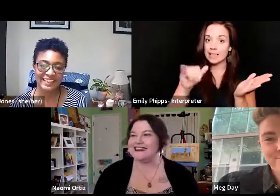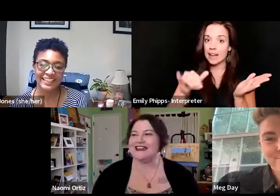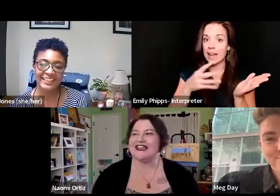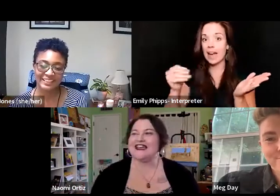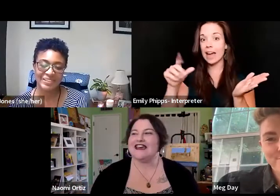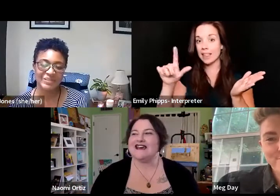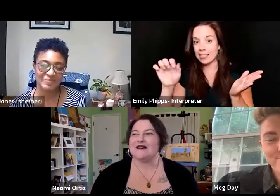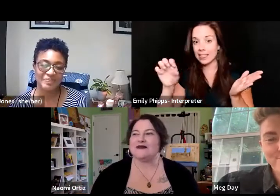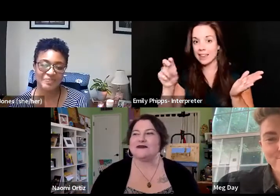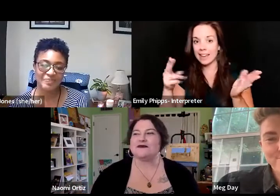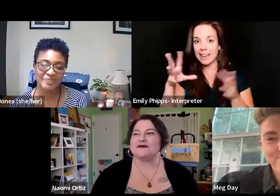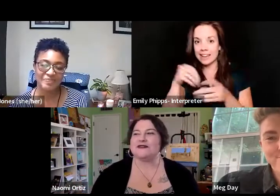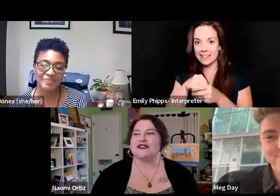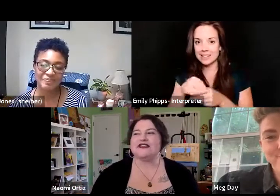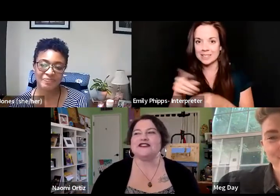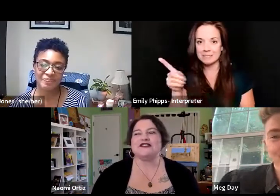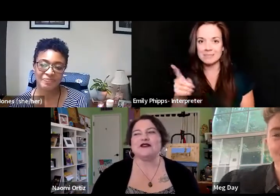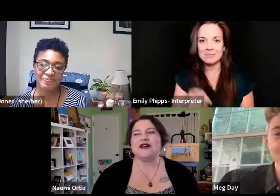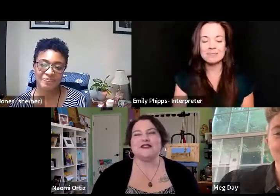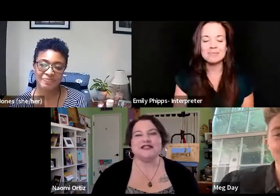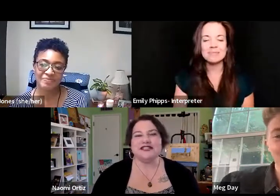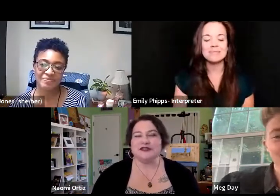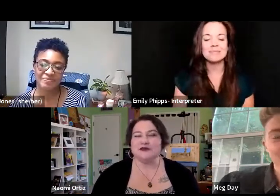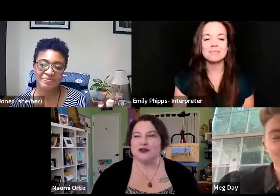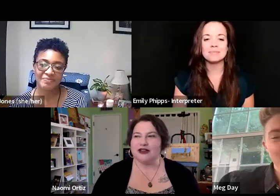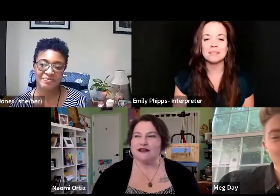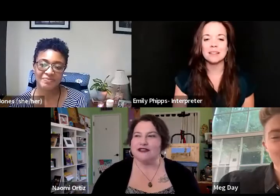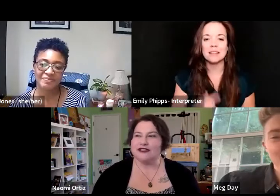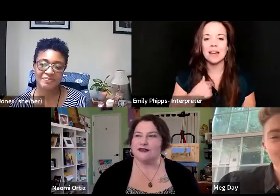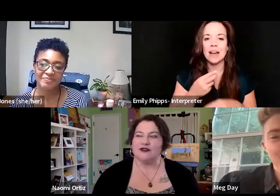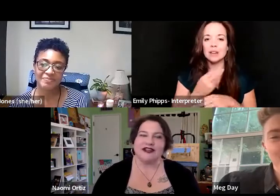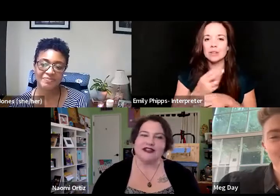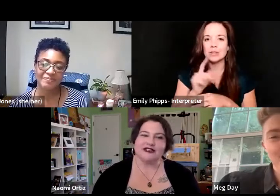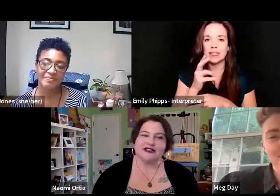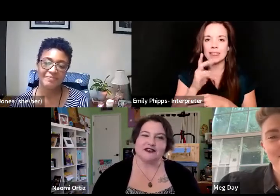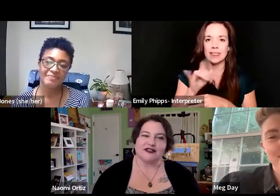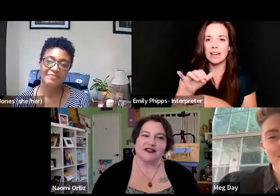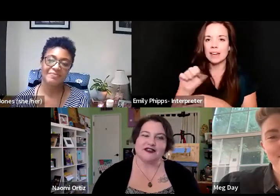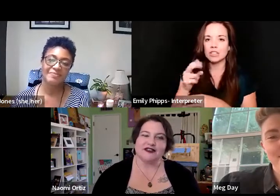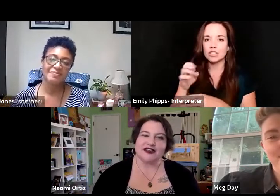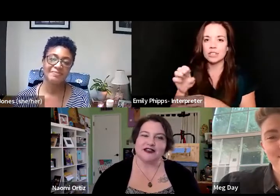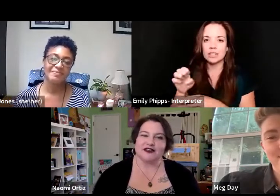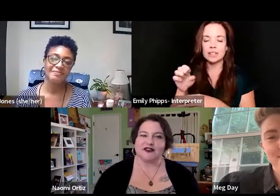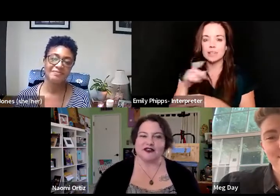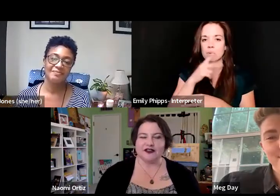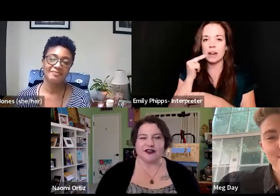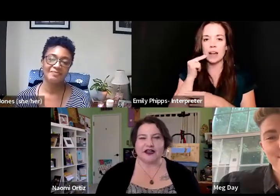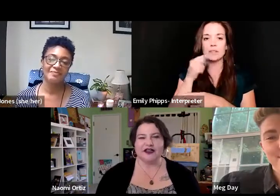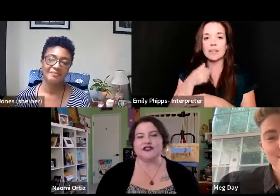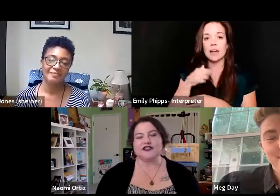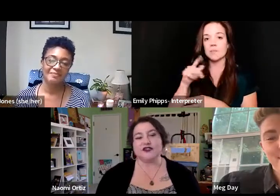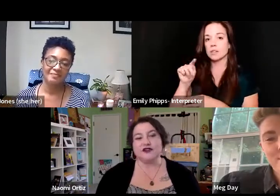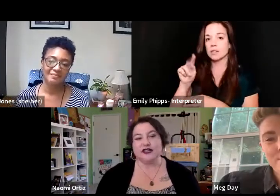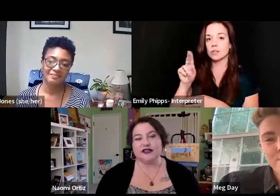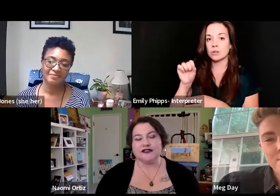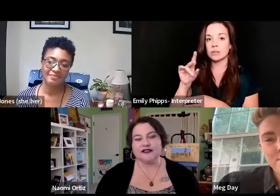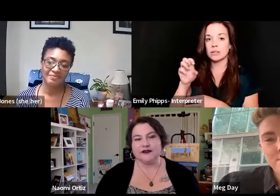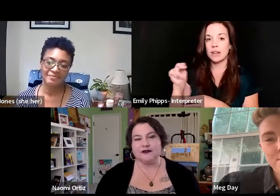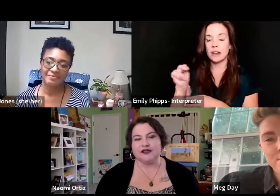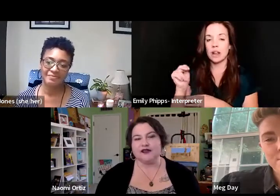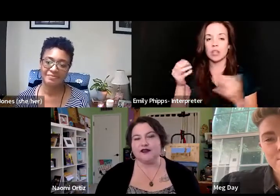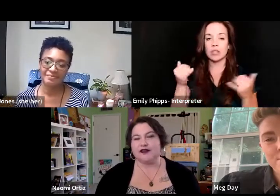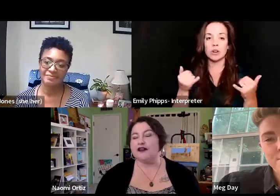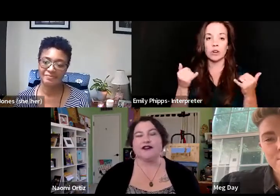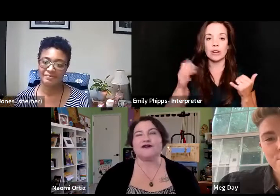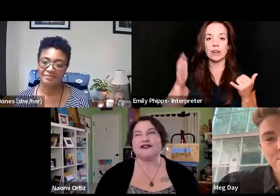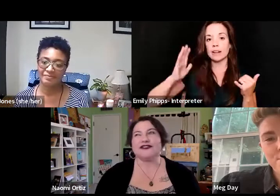in it. So I use they, she pronouns and I'm located in Tucson on the current and ancestral lands of